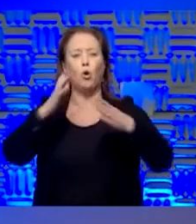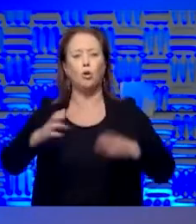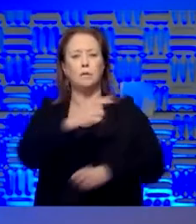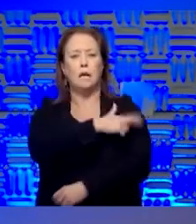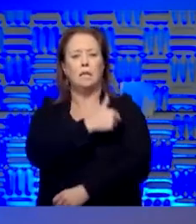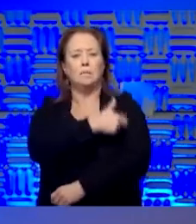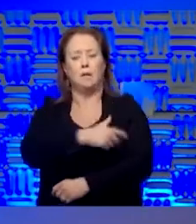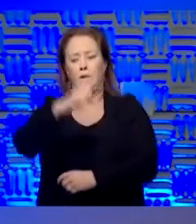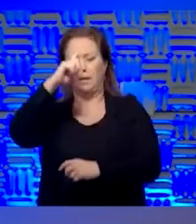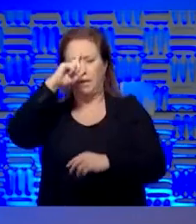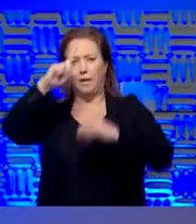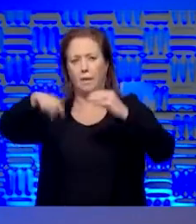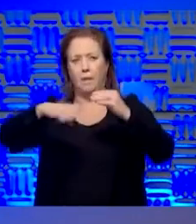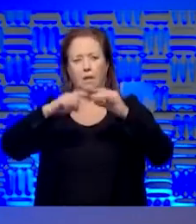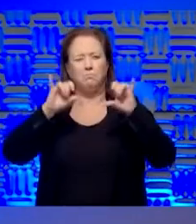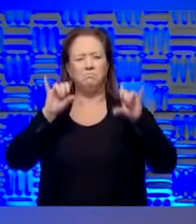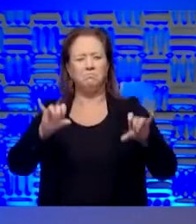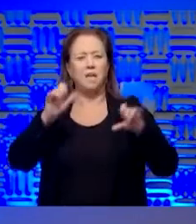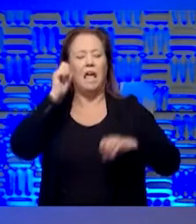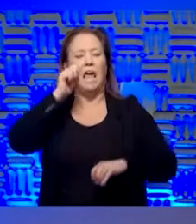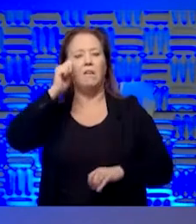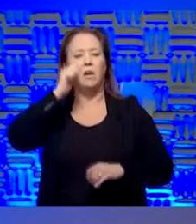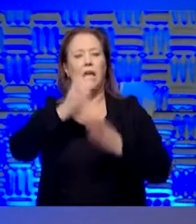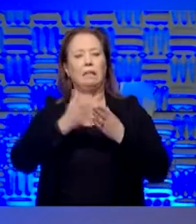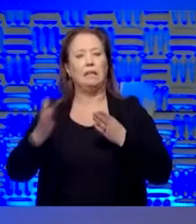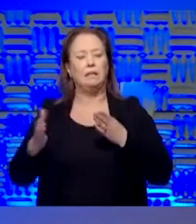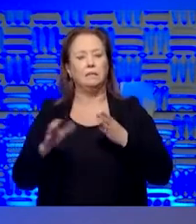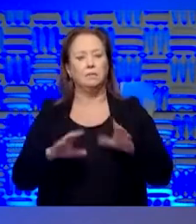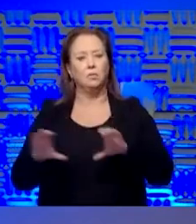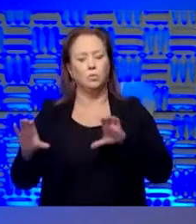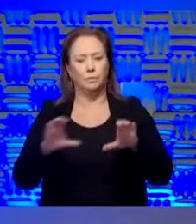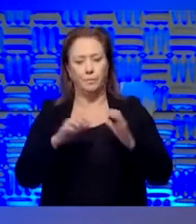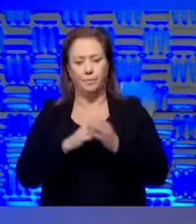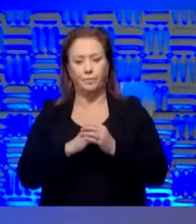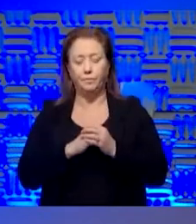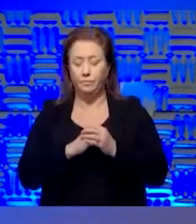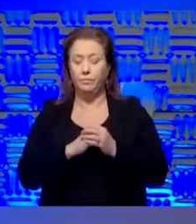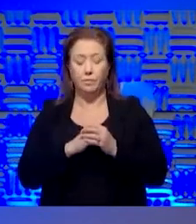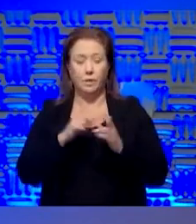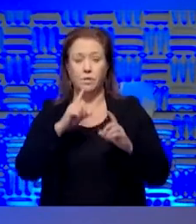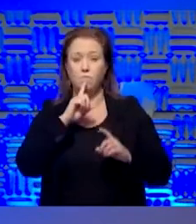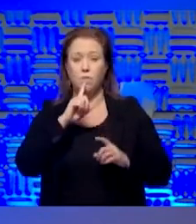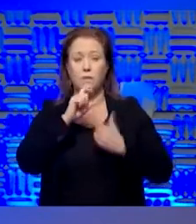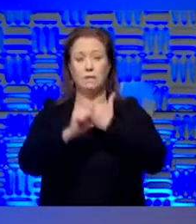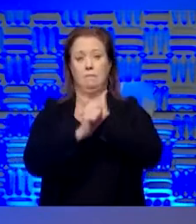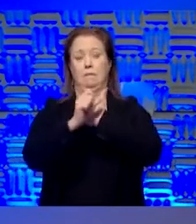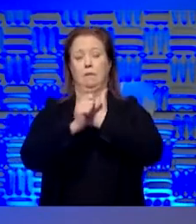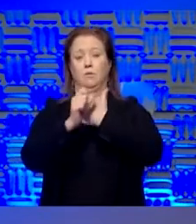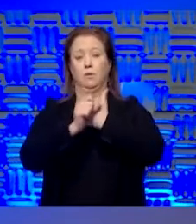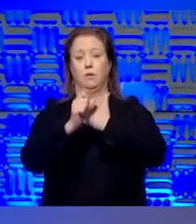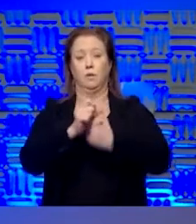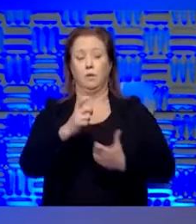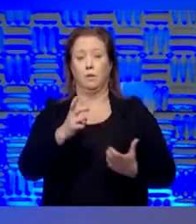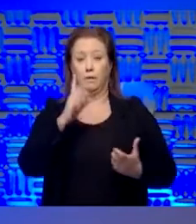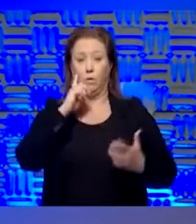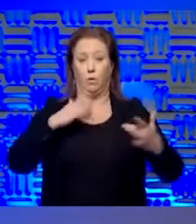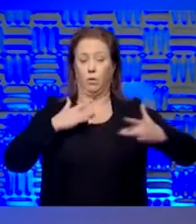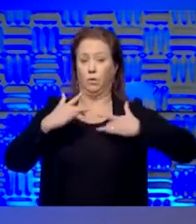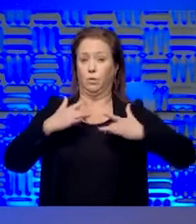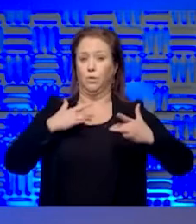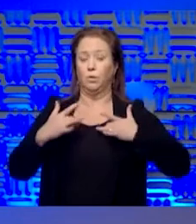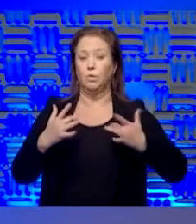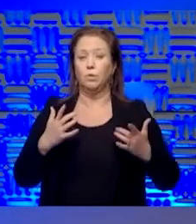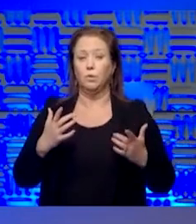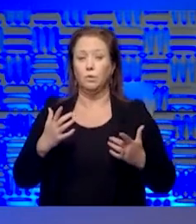think about it, just common everyday things that you're doing. So it is a very real danger. And if you have really concerns, I would,